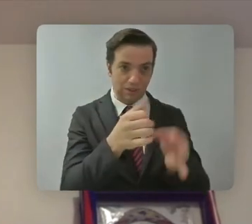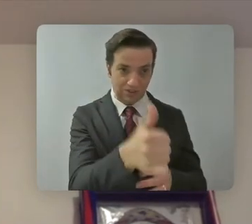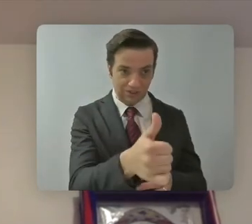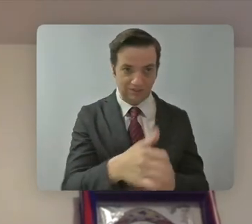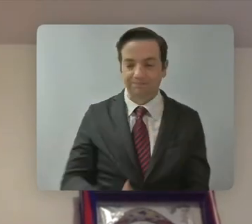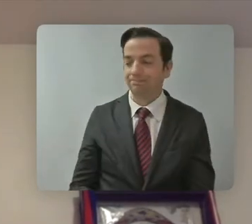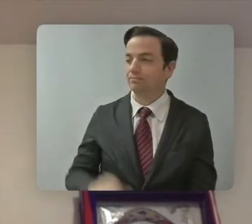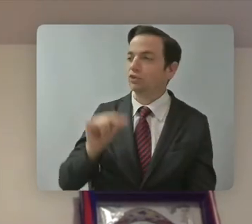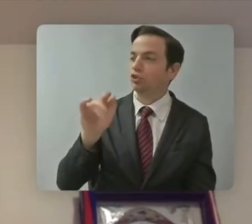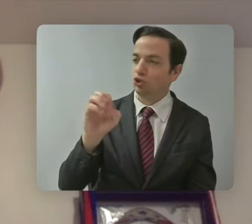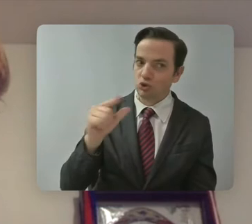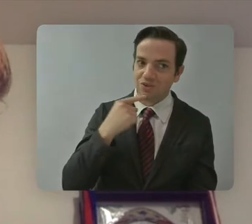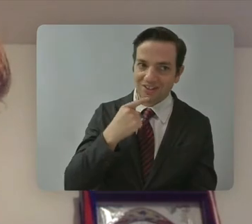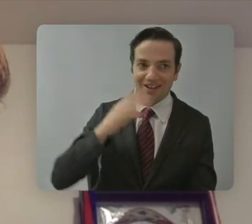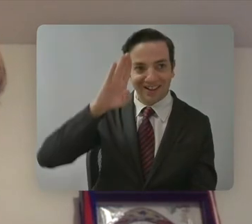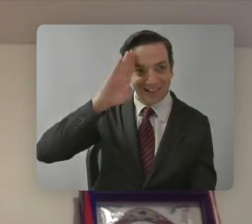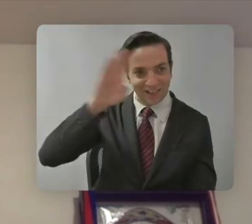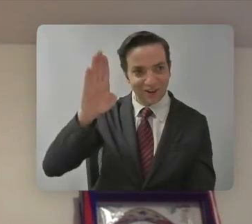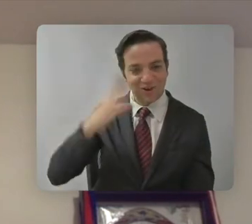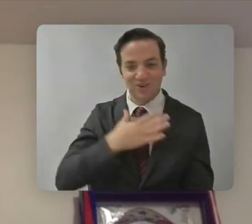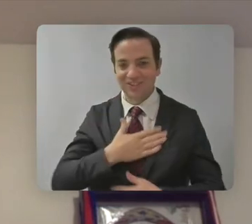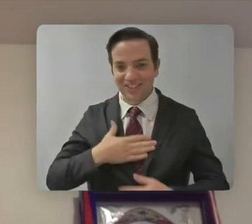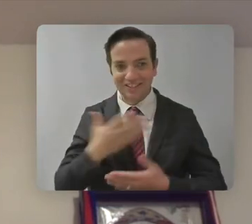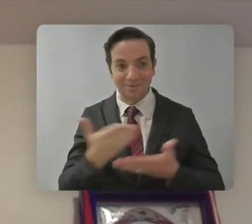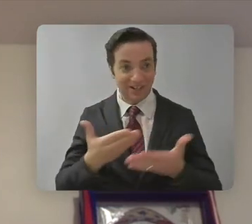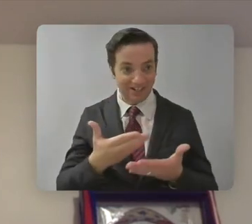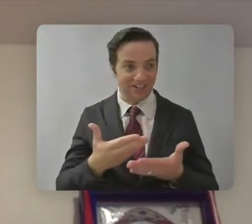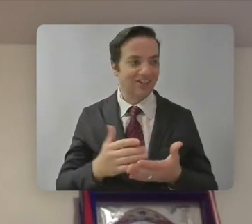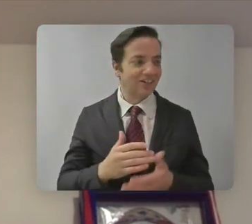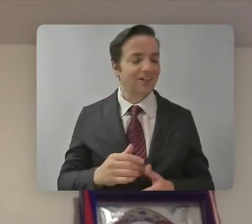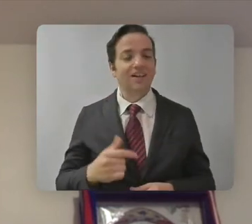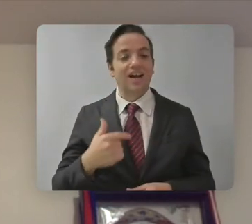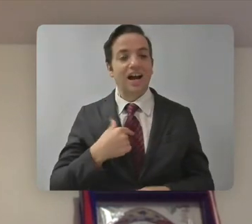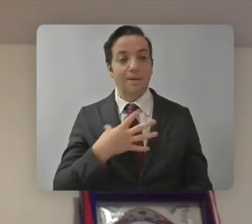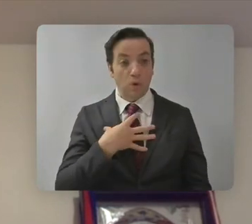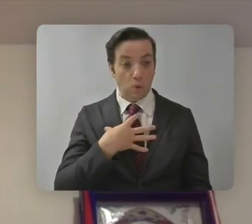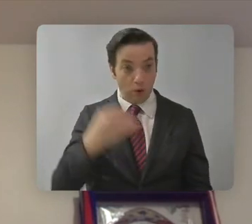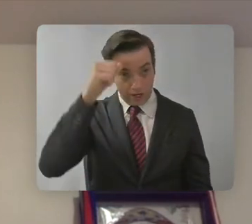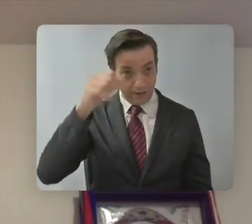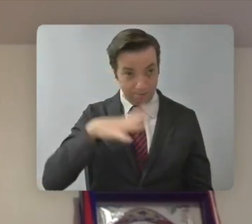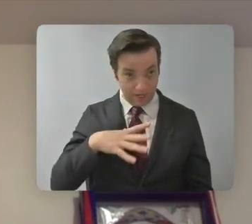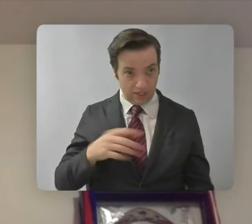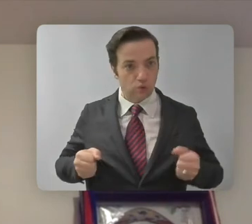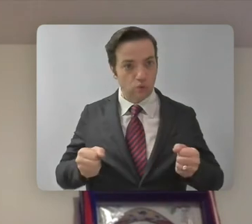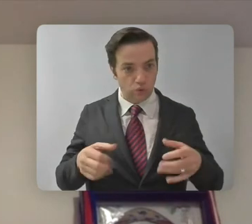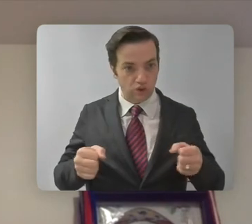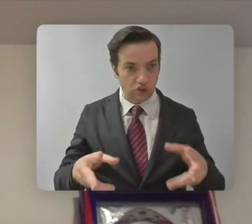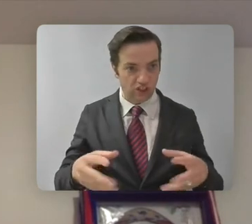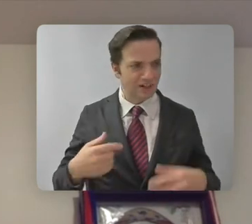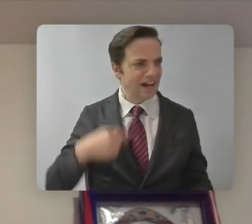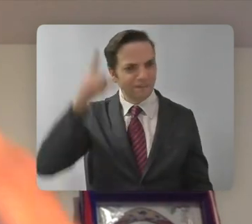having me. Um, I am a white male in a wheelchair. I have a short